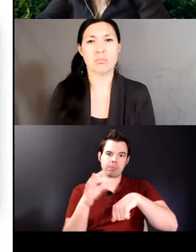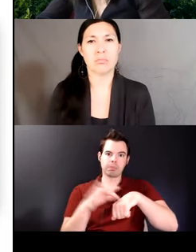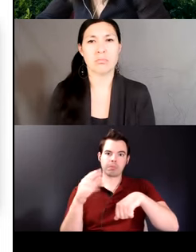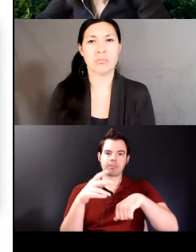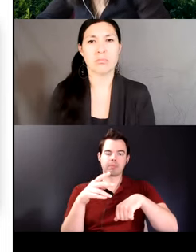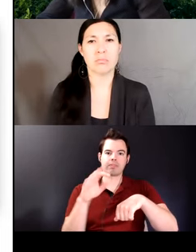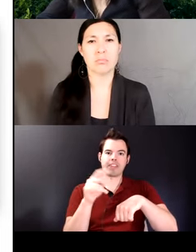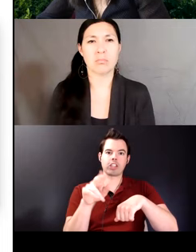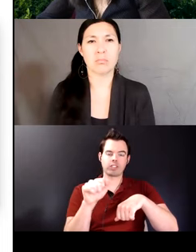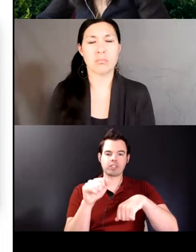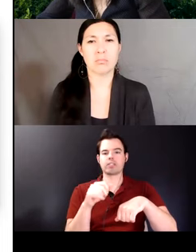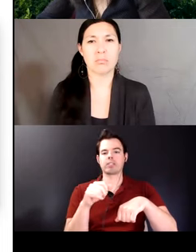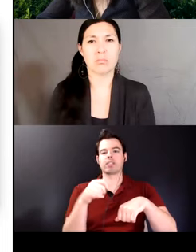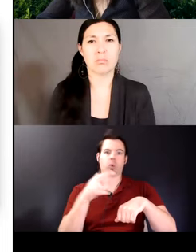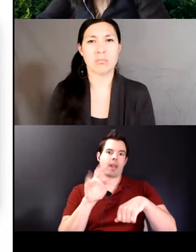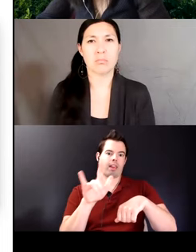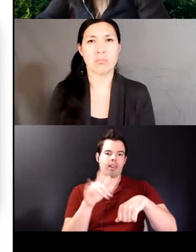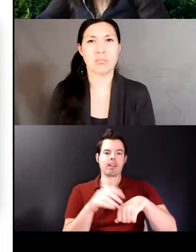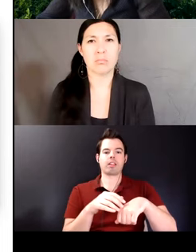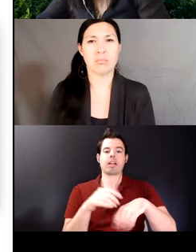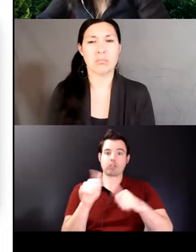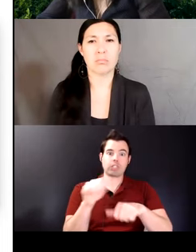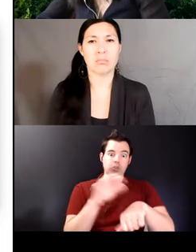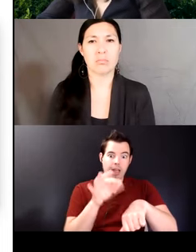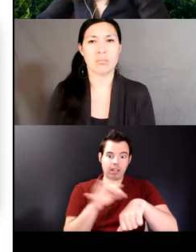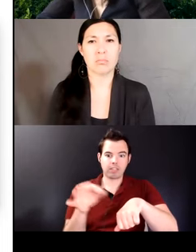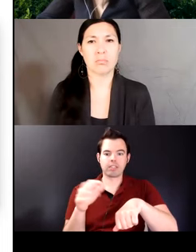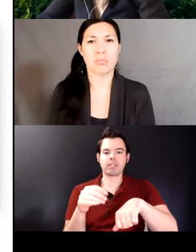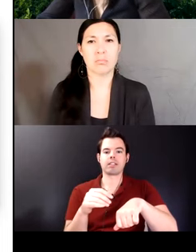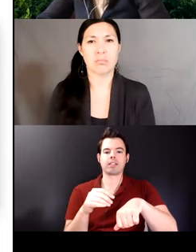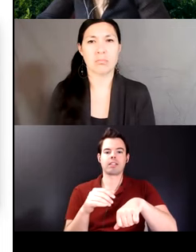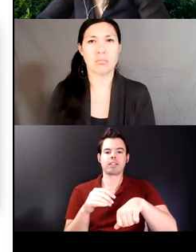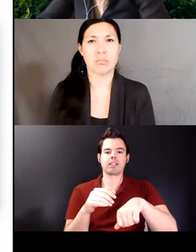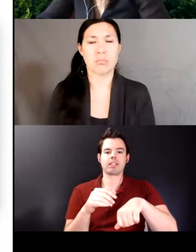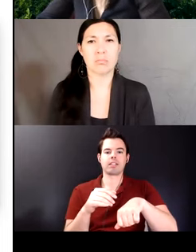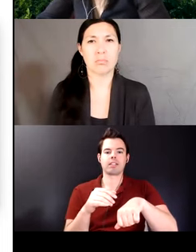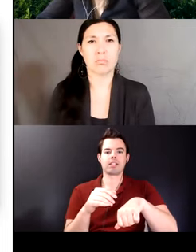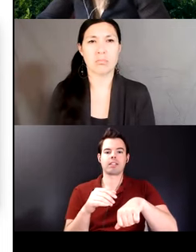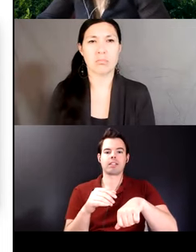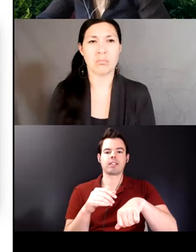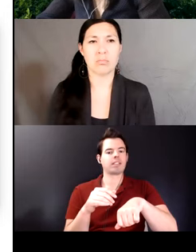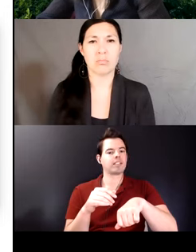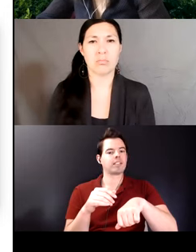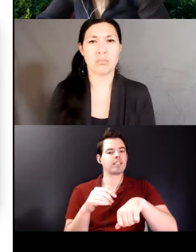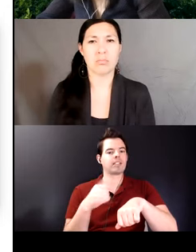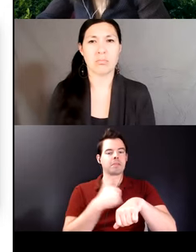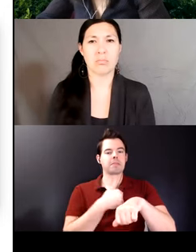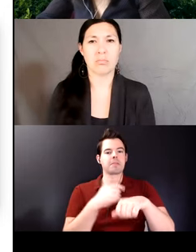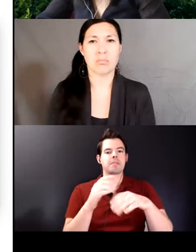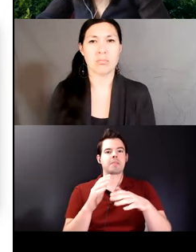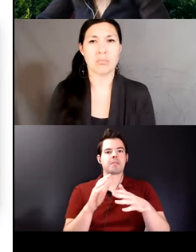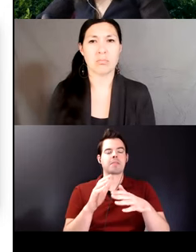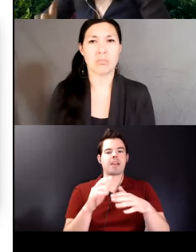the subject killed the quail in his way he became the possessor of the quail and took it with him